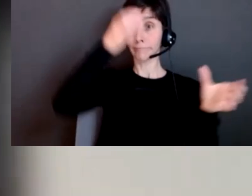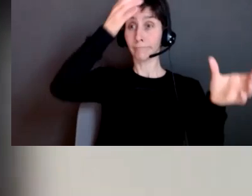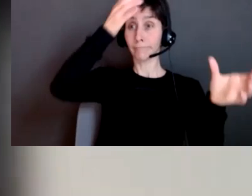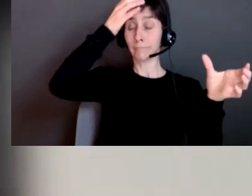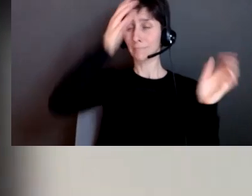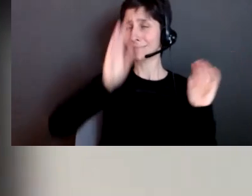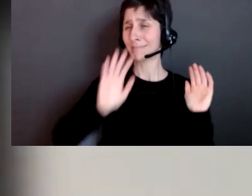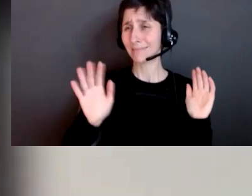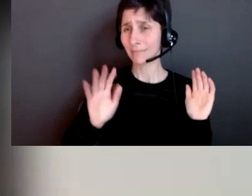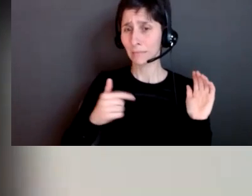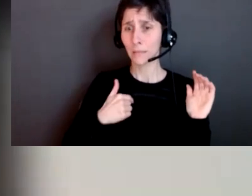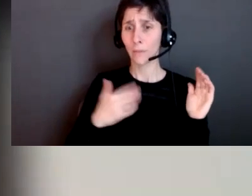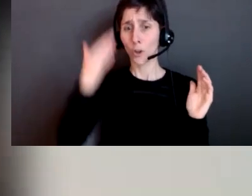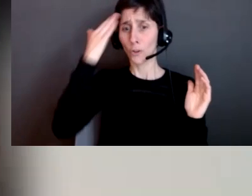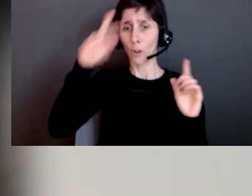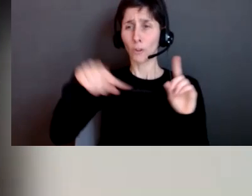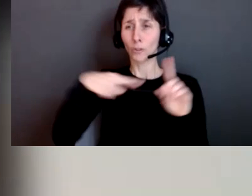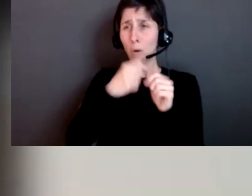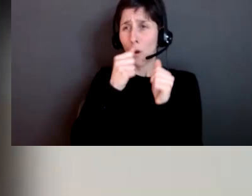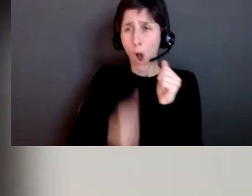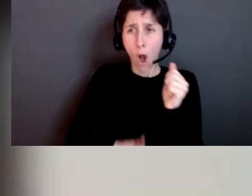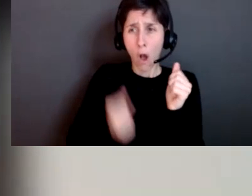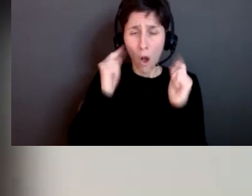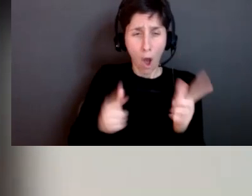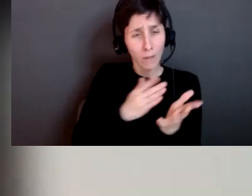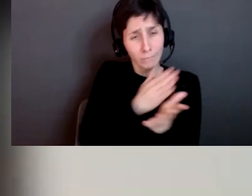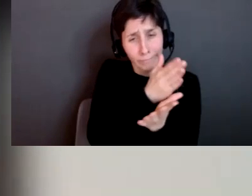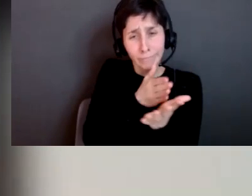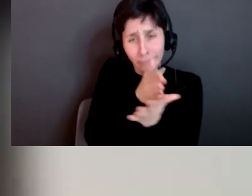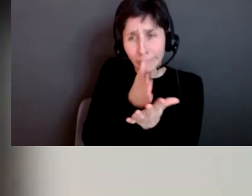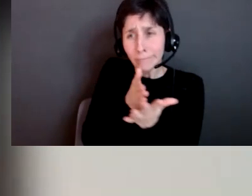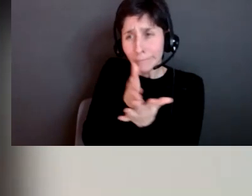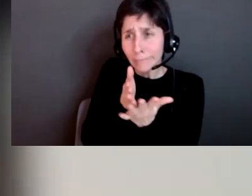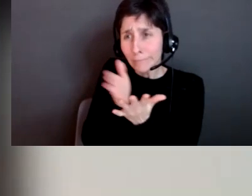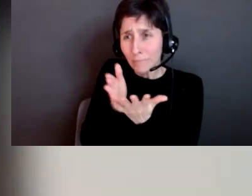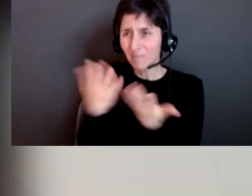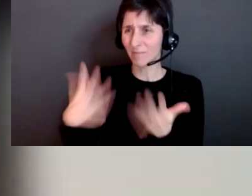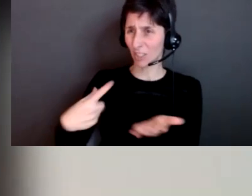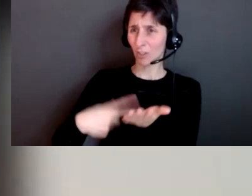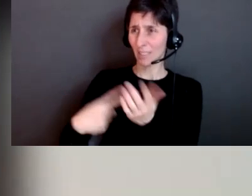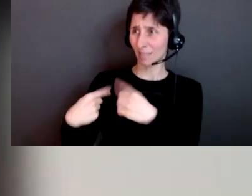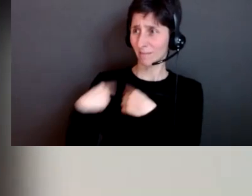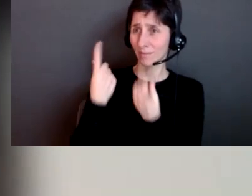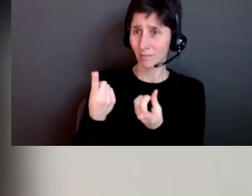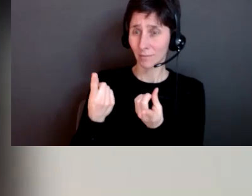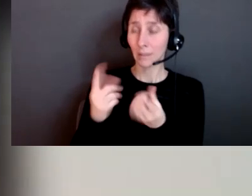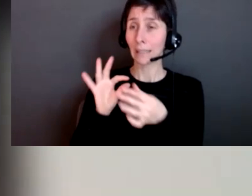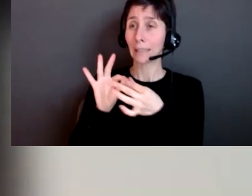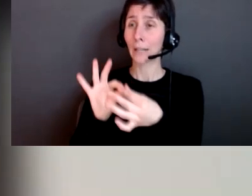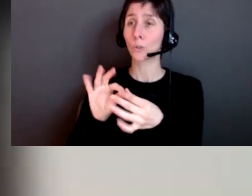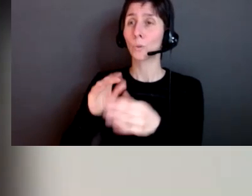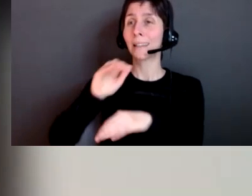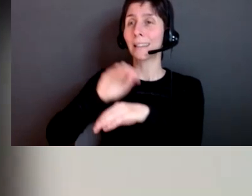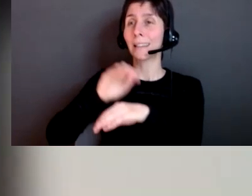have knowledge on all the dimensions that have been highlighted so far when it comes to english